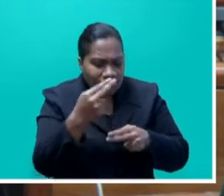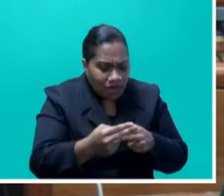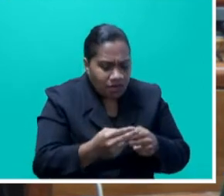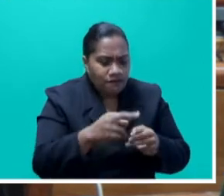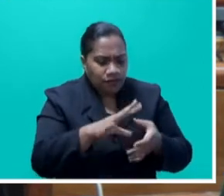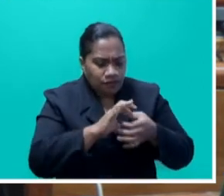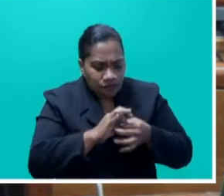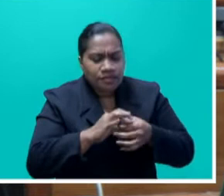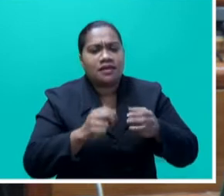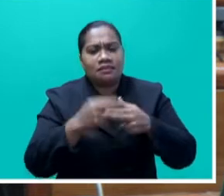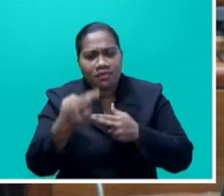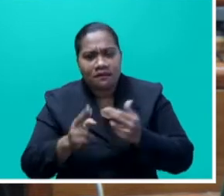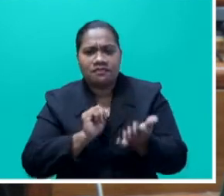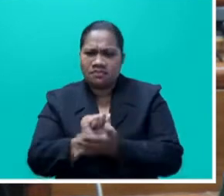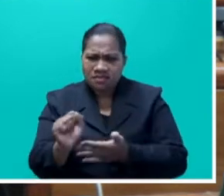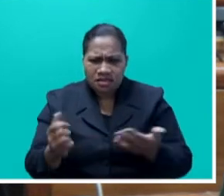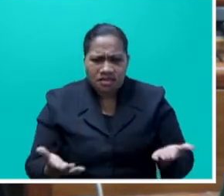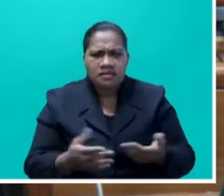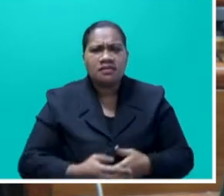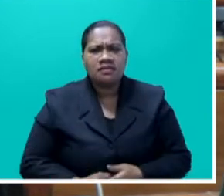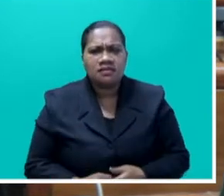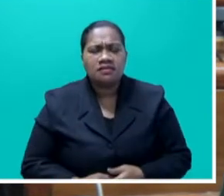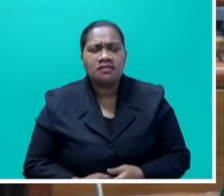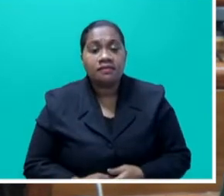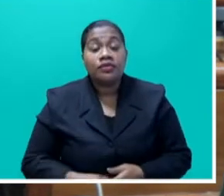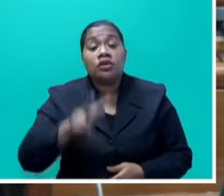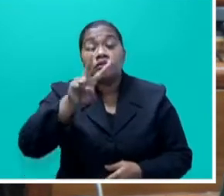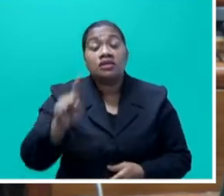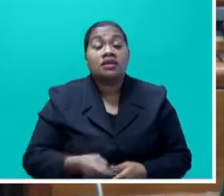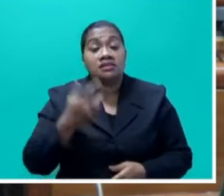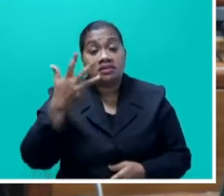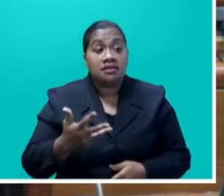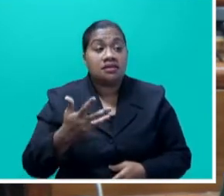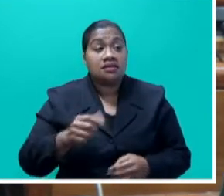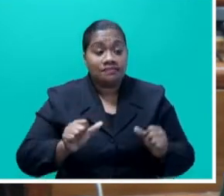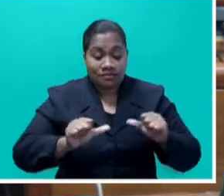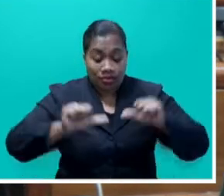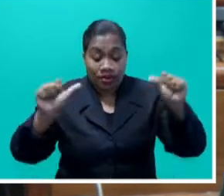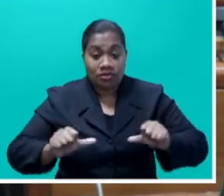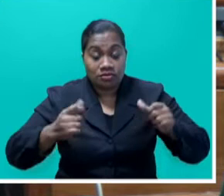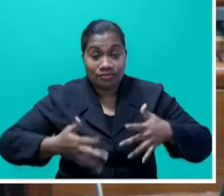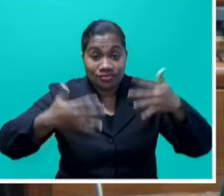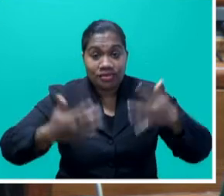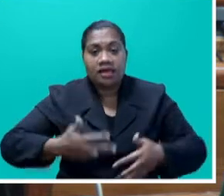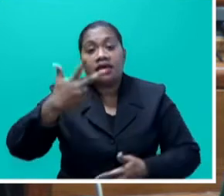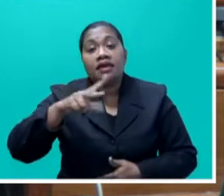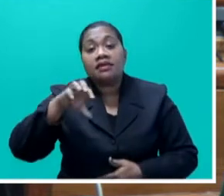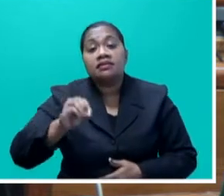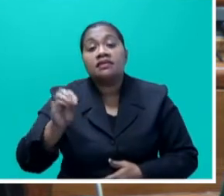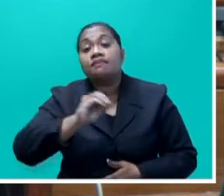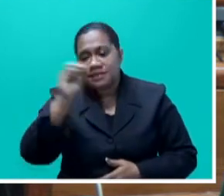1940s, Mr Speaker say? Mr Speaker say, 2009 agriculture census, 80% were subsistence.